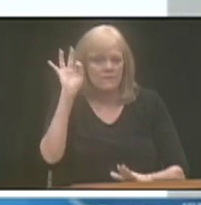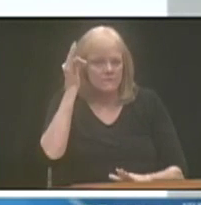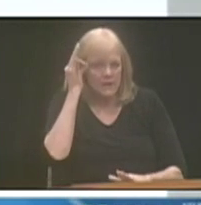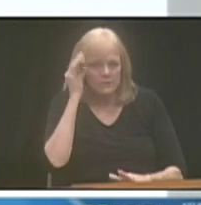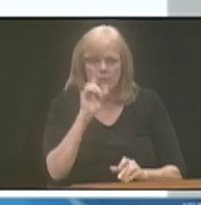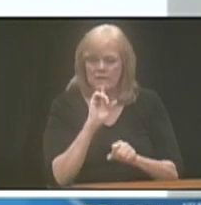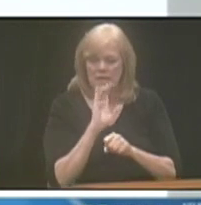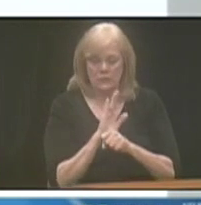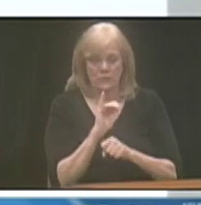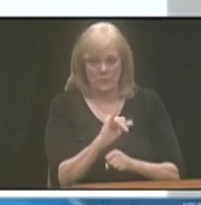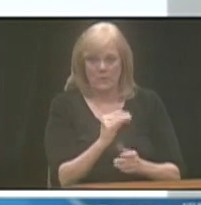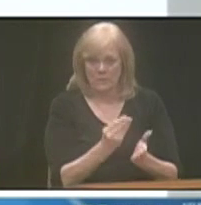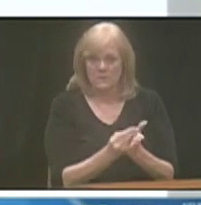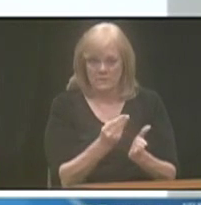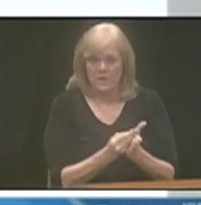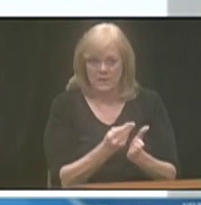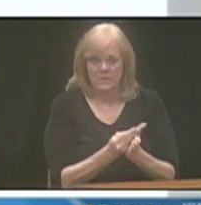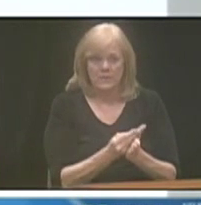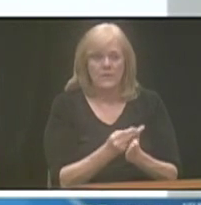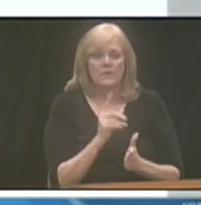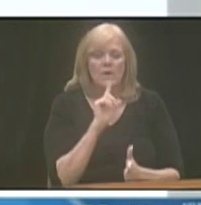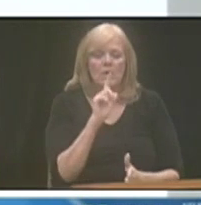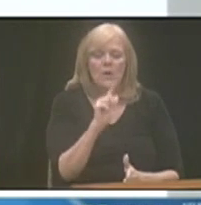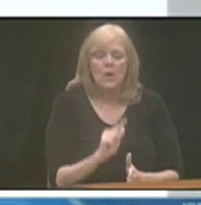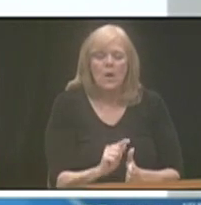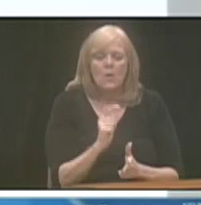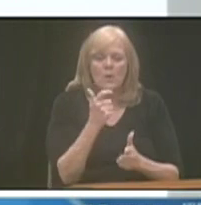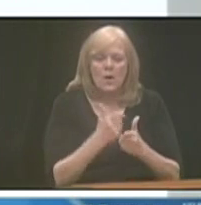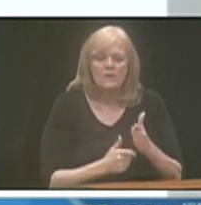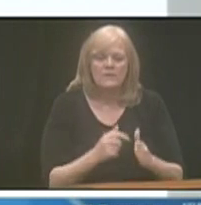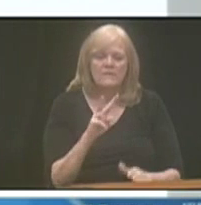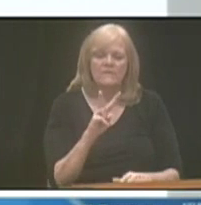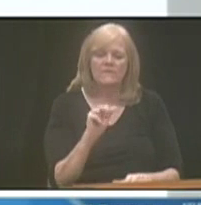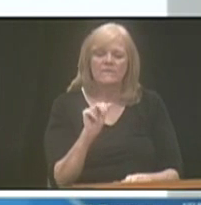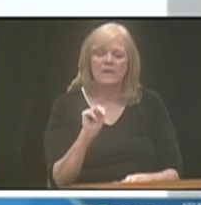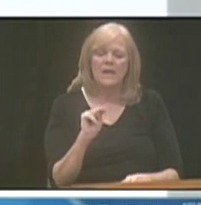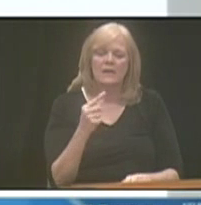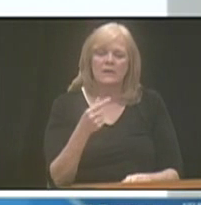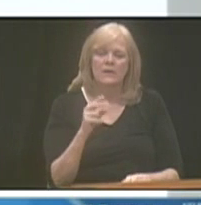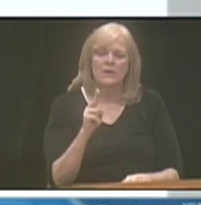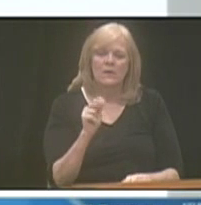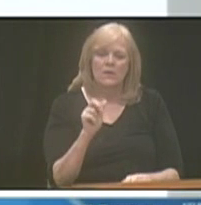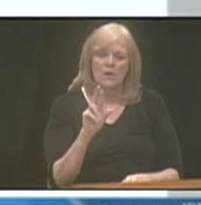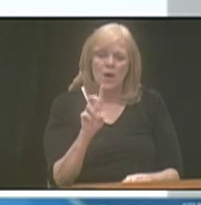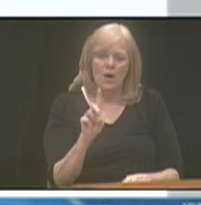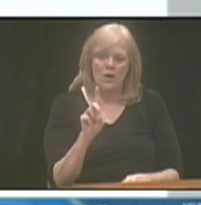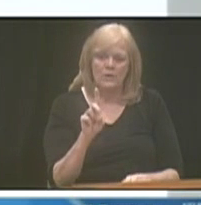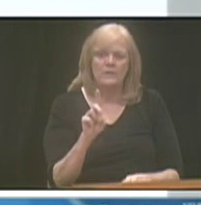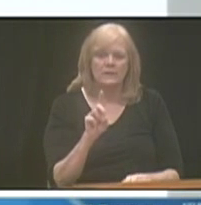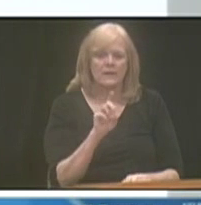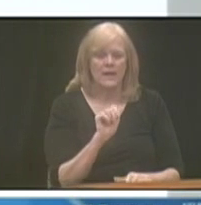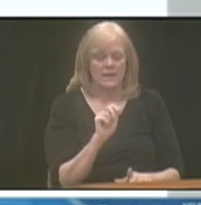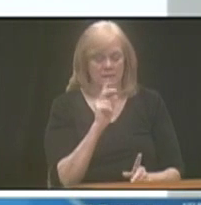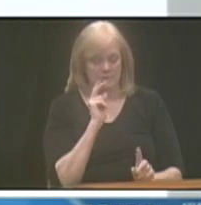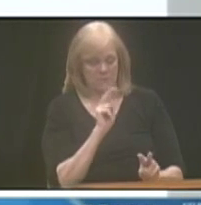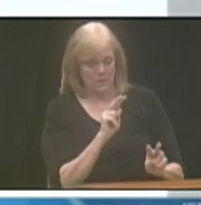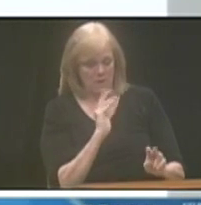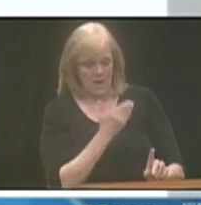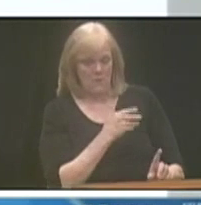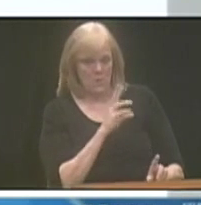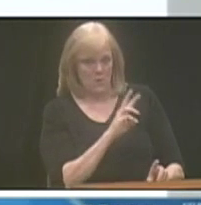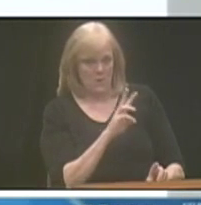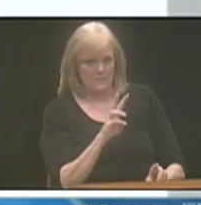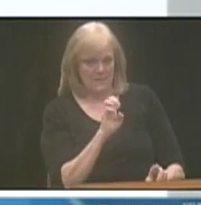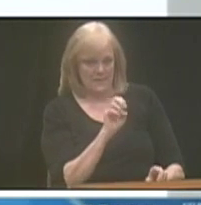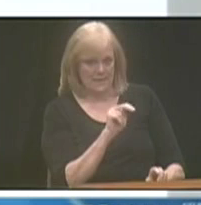funds. They are low-cost, Vanguard mutual funds. And if you visit our website at EnableSavings.com, you